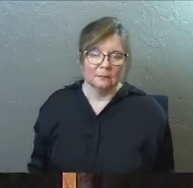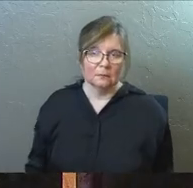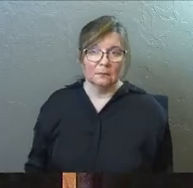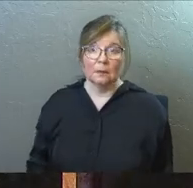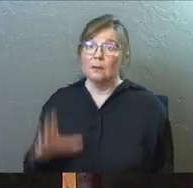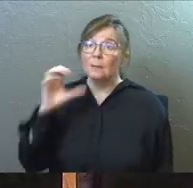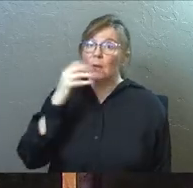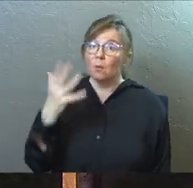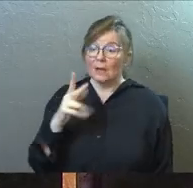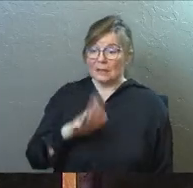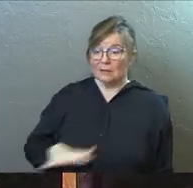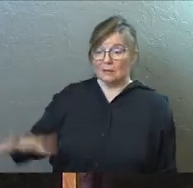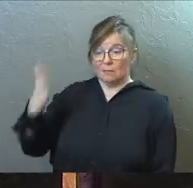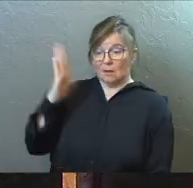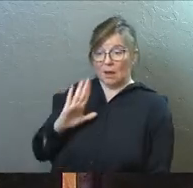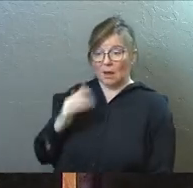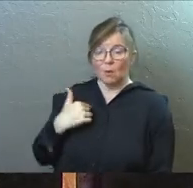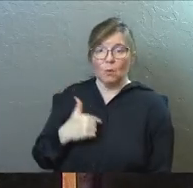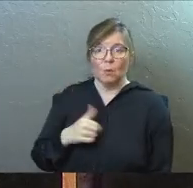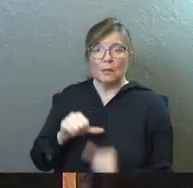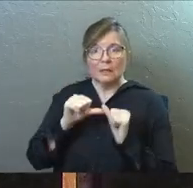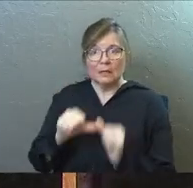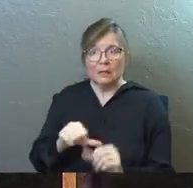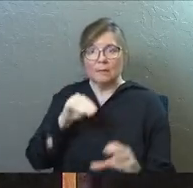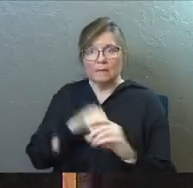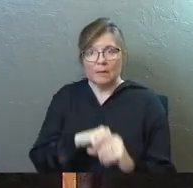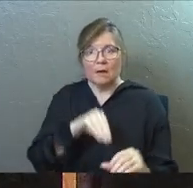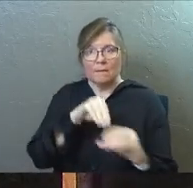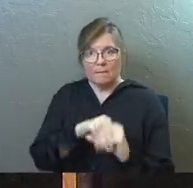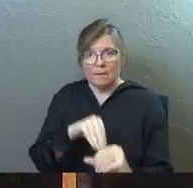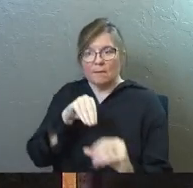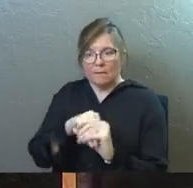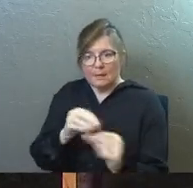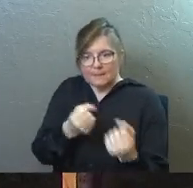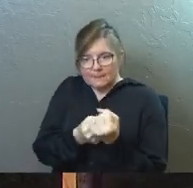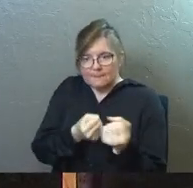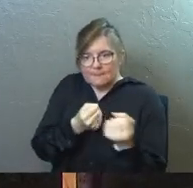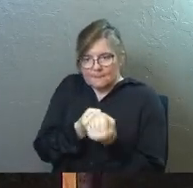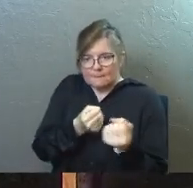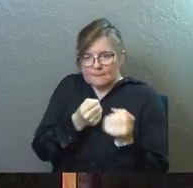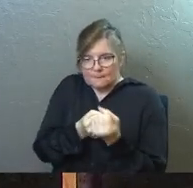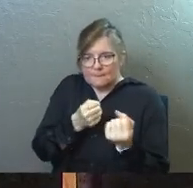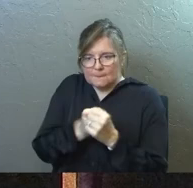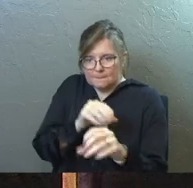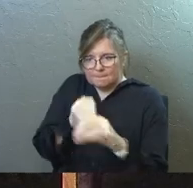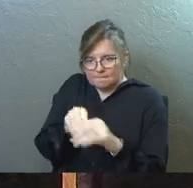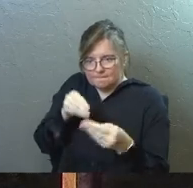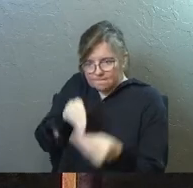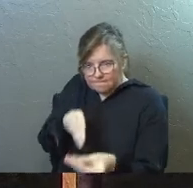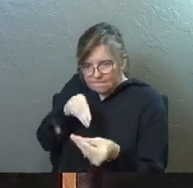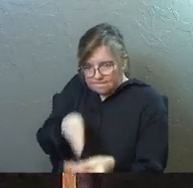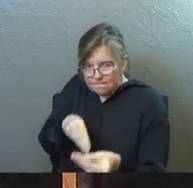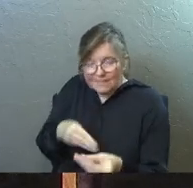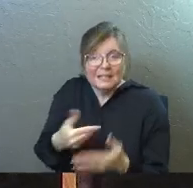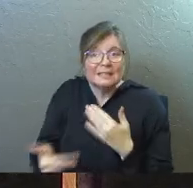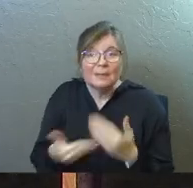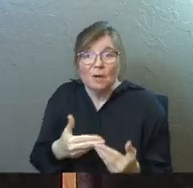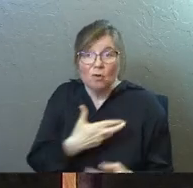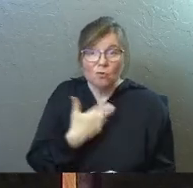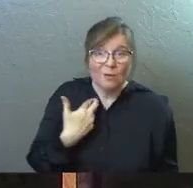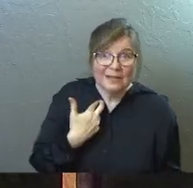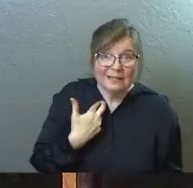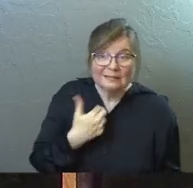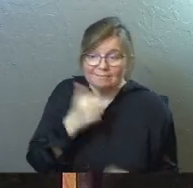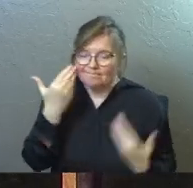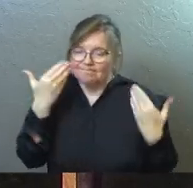But guess what? In the kingdom of God, we just keep investing in people because it doesn't matter if it's a risk. Invest